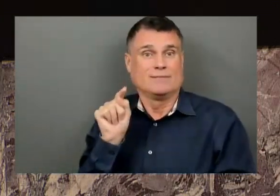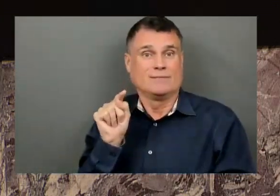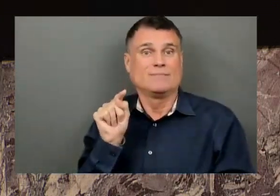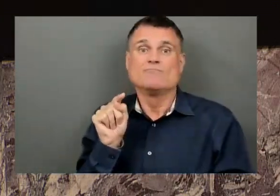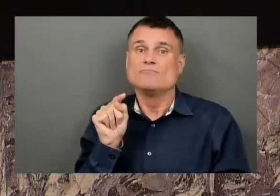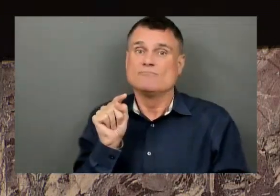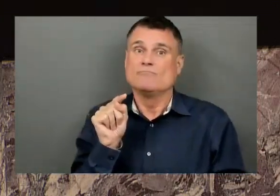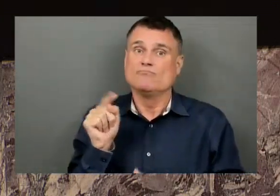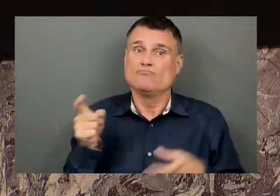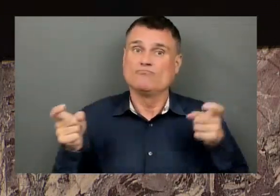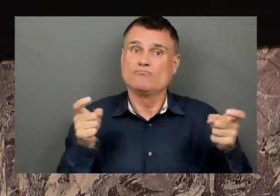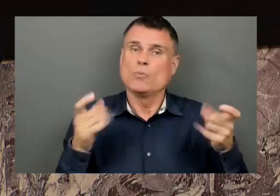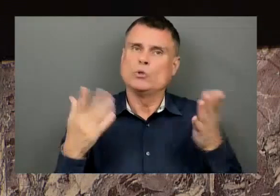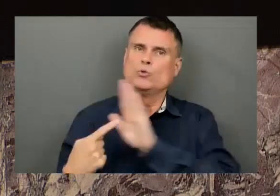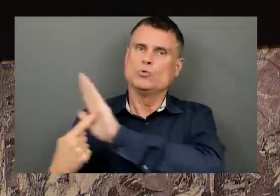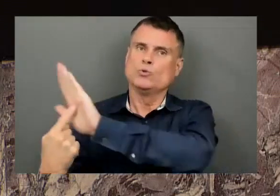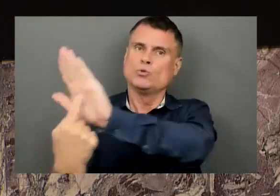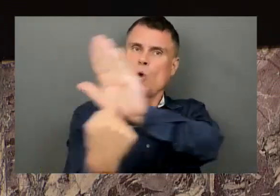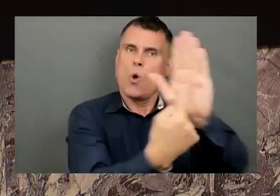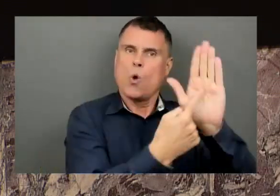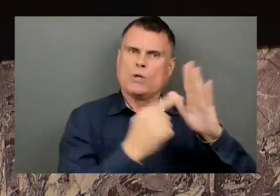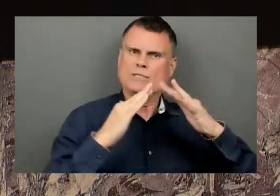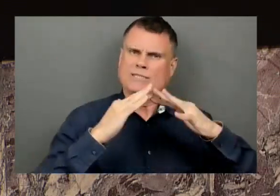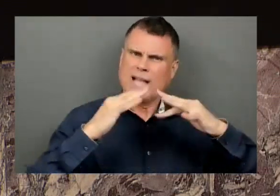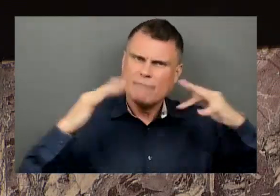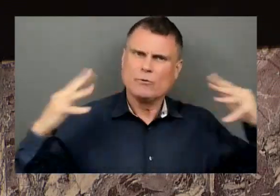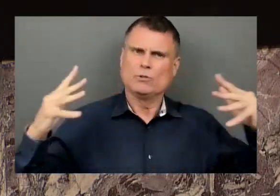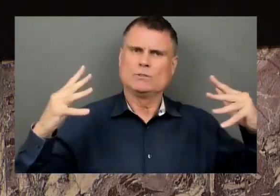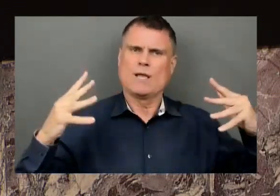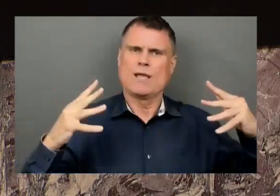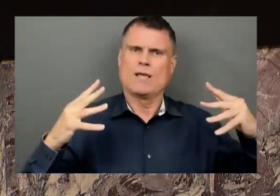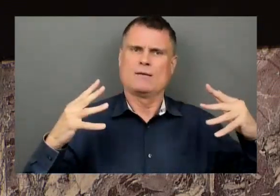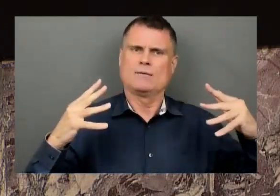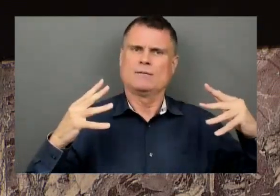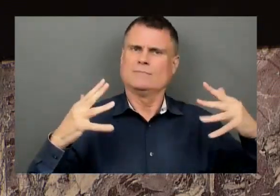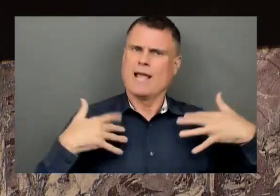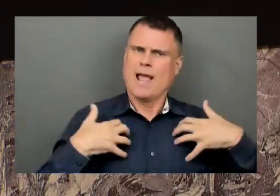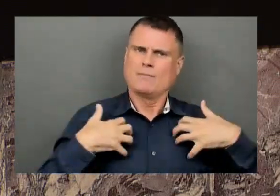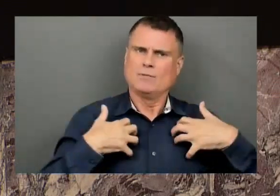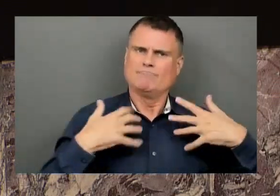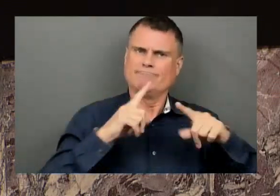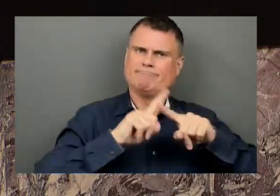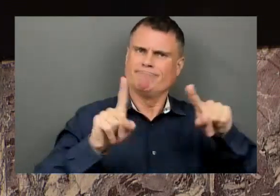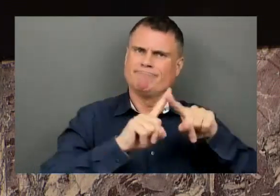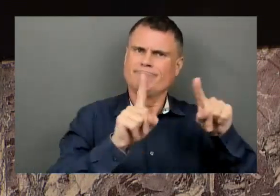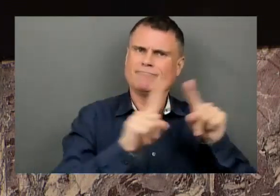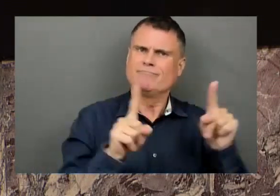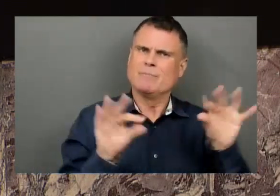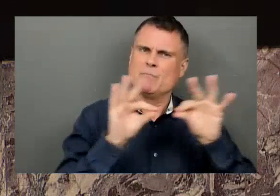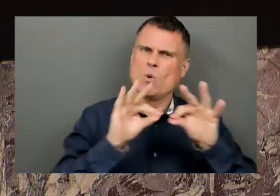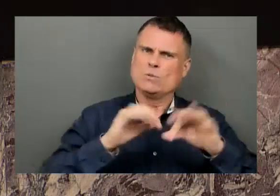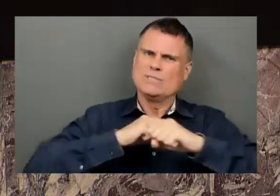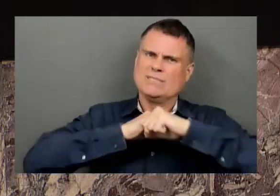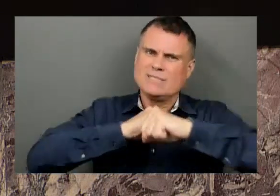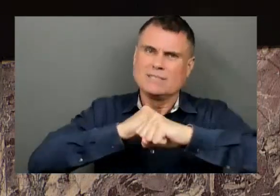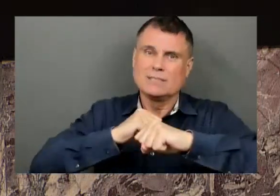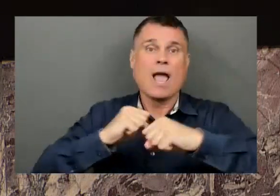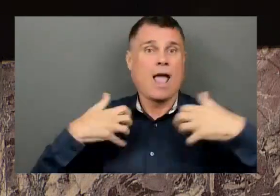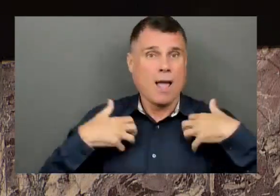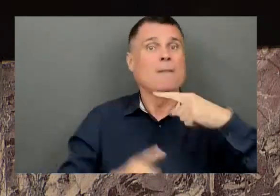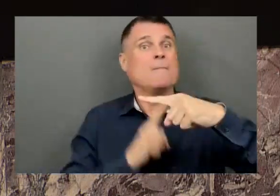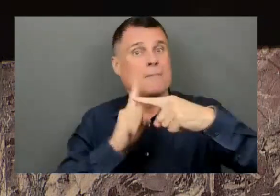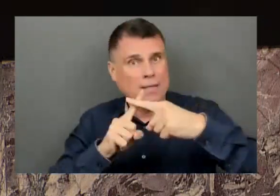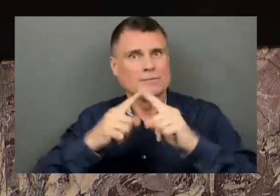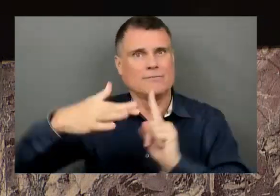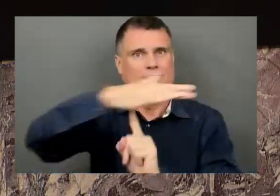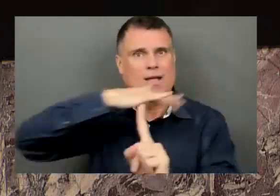minimizing environmental impacts. Our Ministry of Environment and Climate Change Strategy also collaborates with Indigenous communities and non-profit